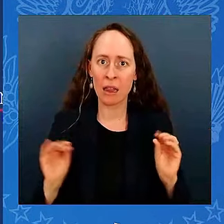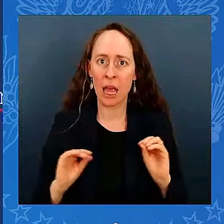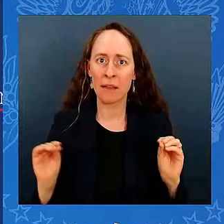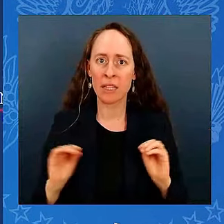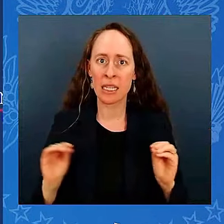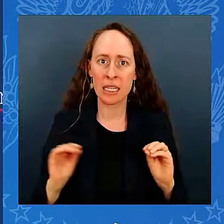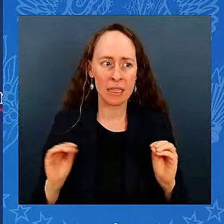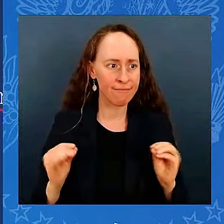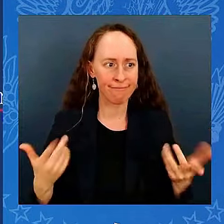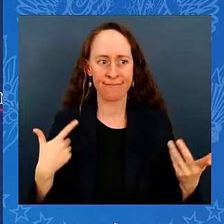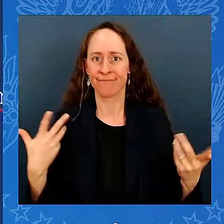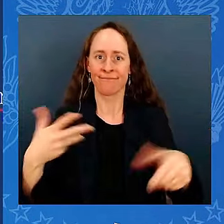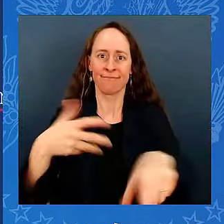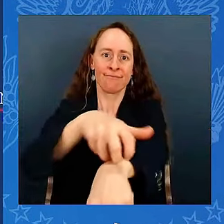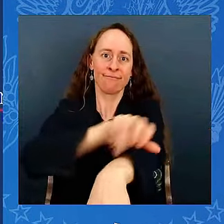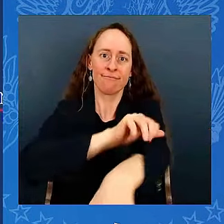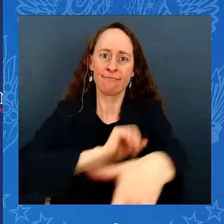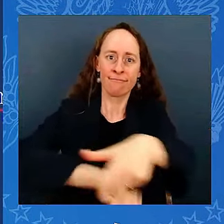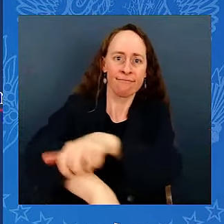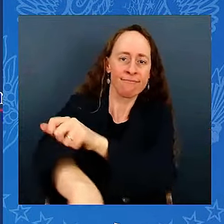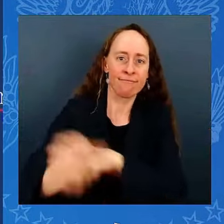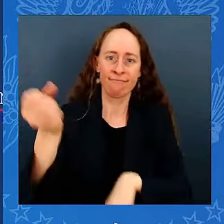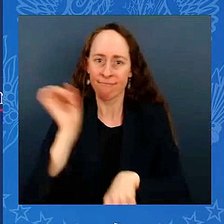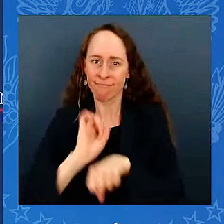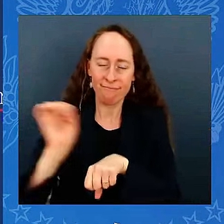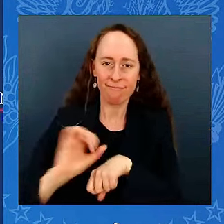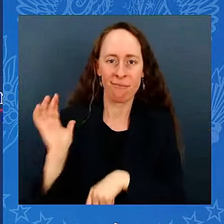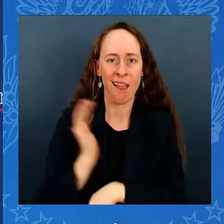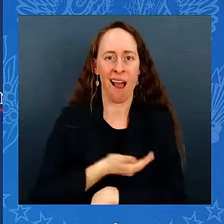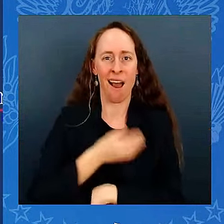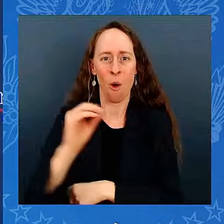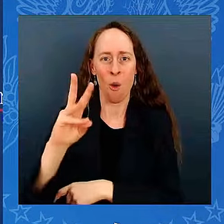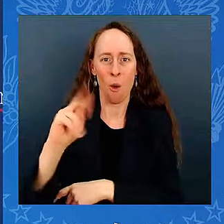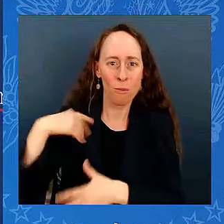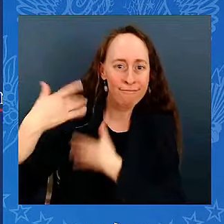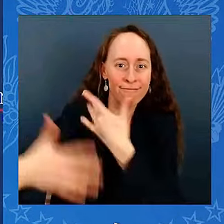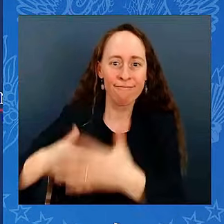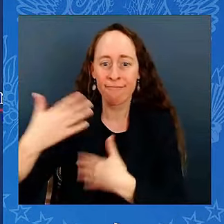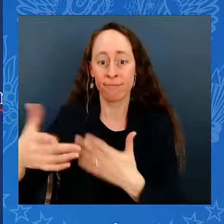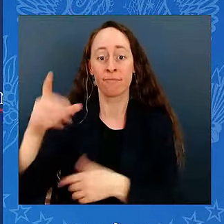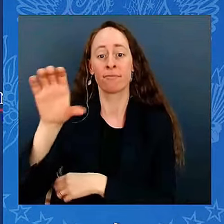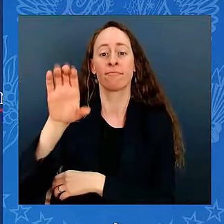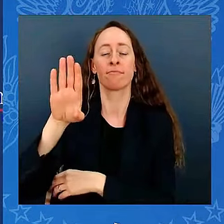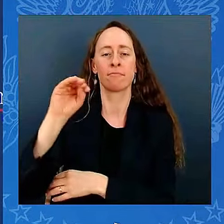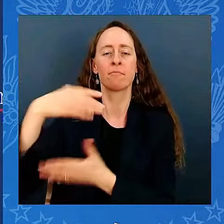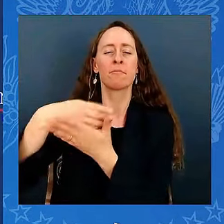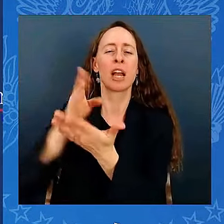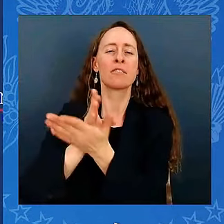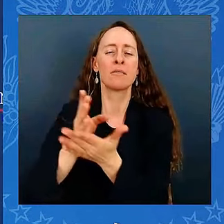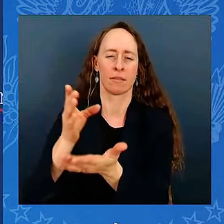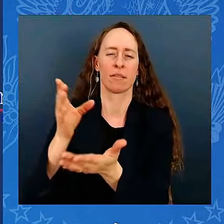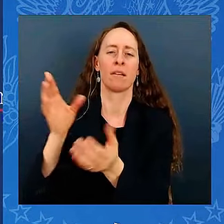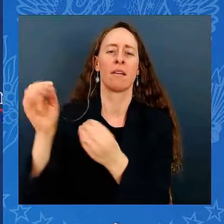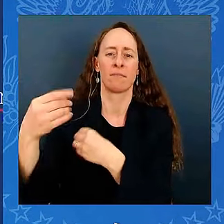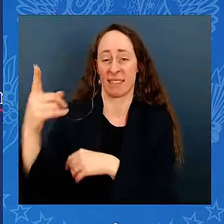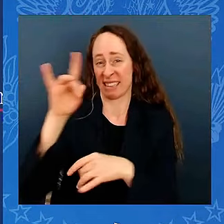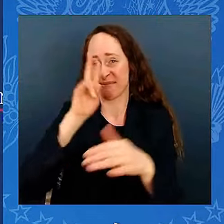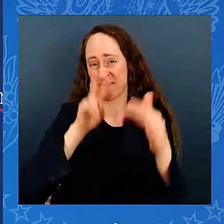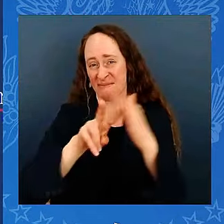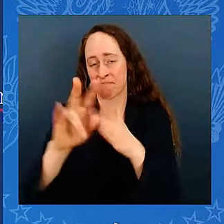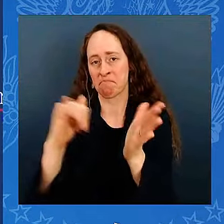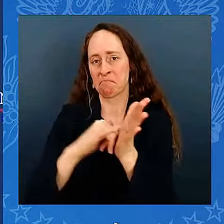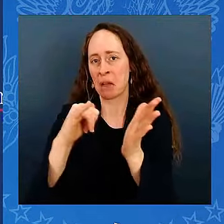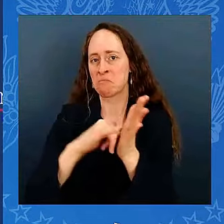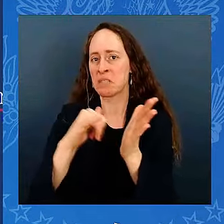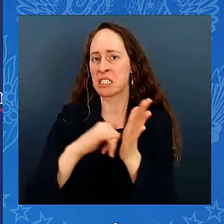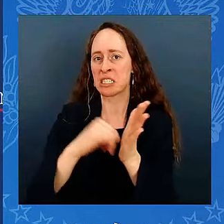the nonpartisan Congressional Budget Office predicted we wouldn't we wouldn't see a full recovery until well after the end of my first term in office. But I refused